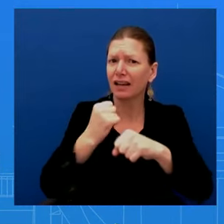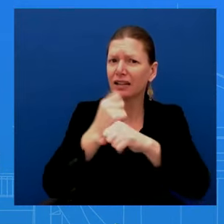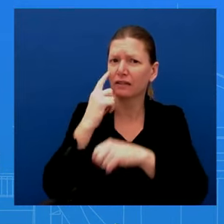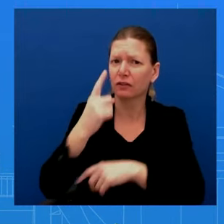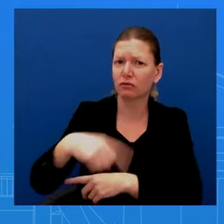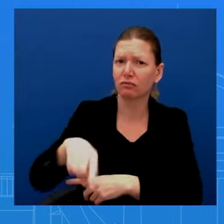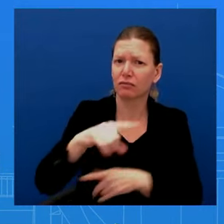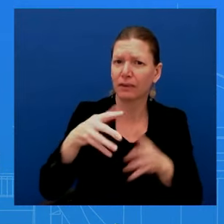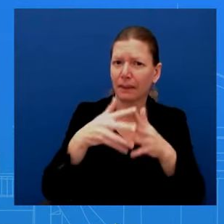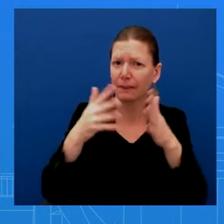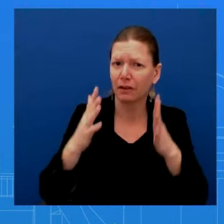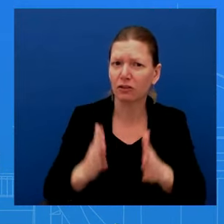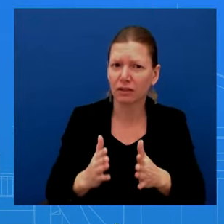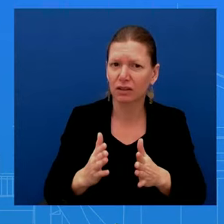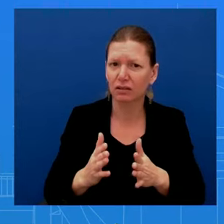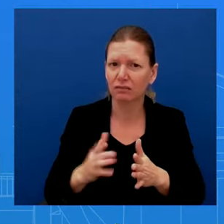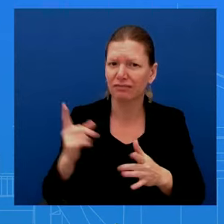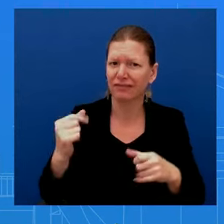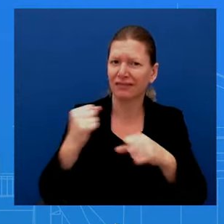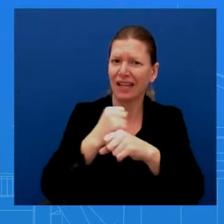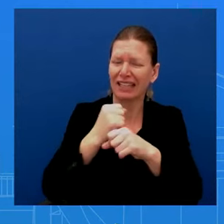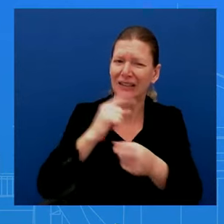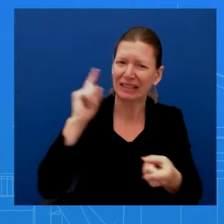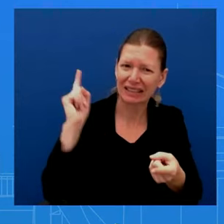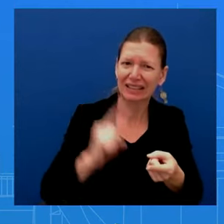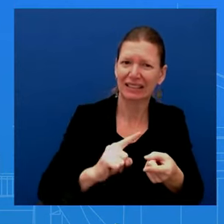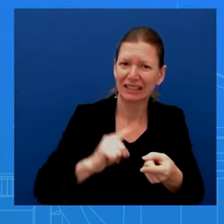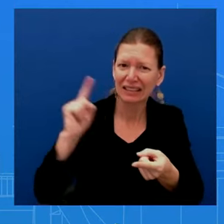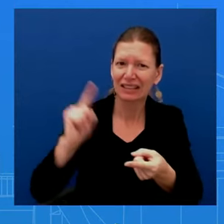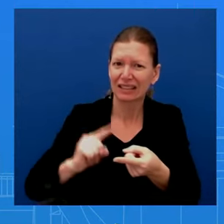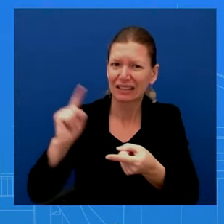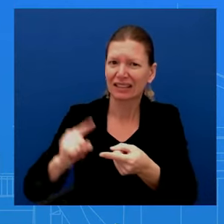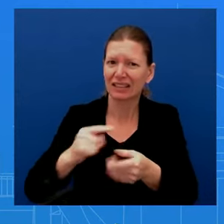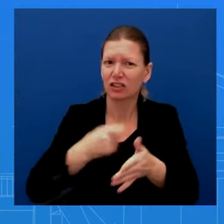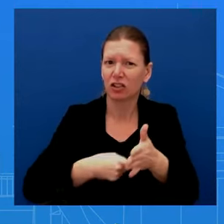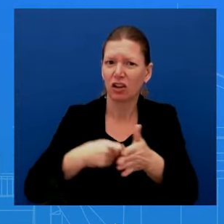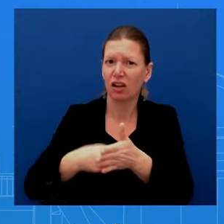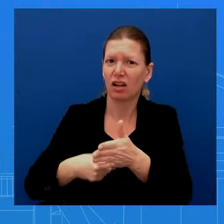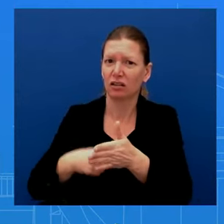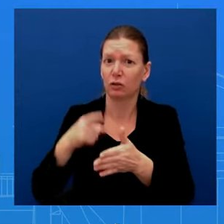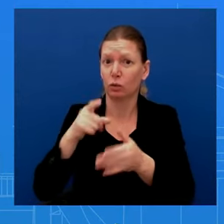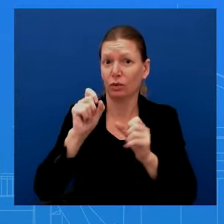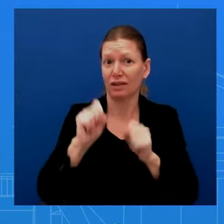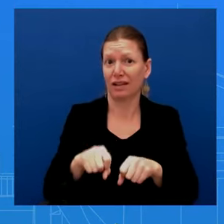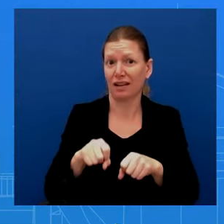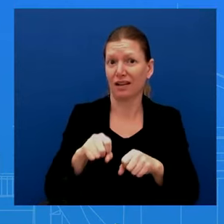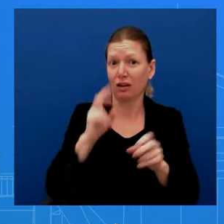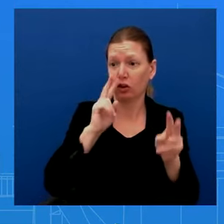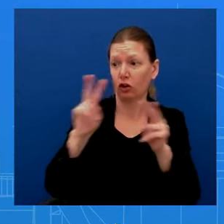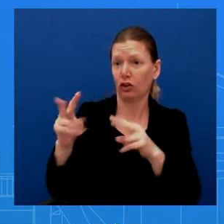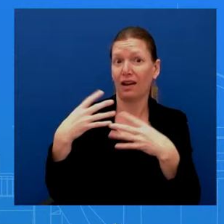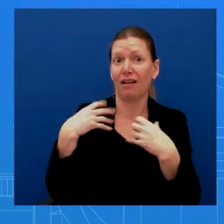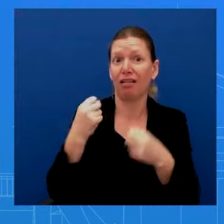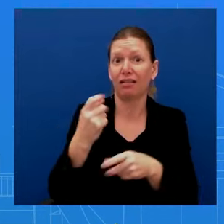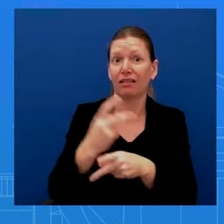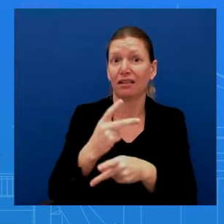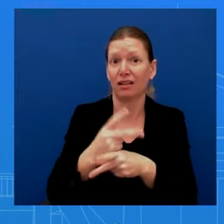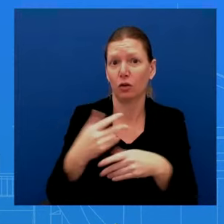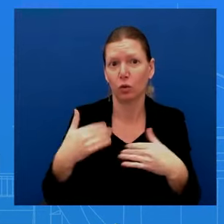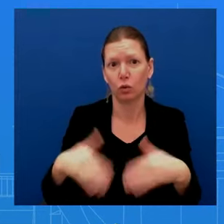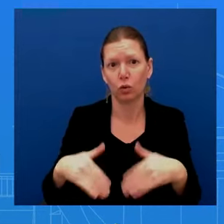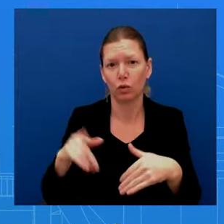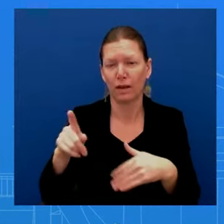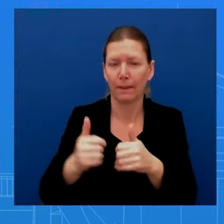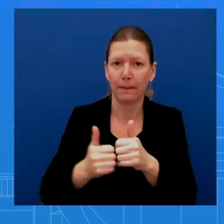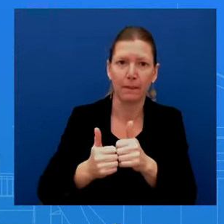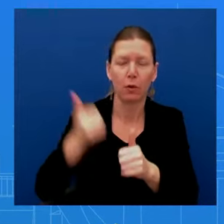And you can see it on health care. Health care is one of the single most expensive thing for most Americans. And he